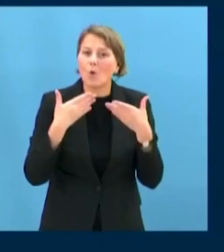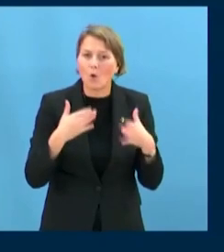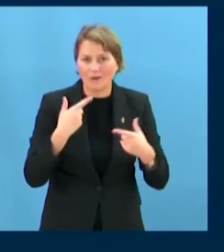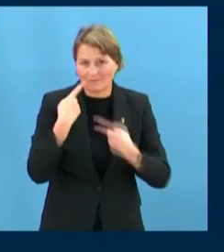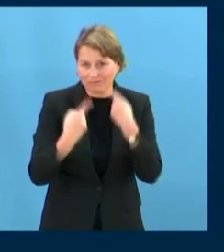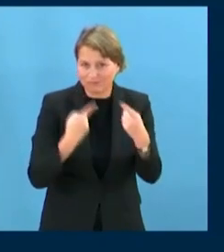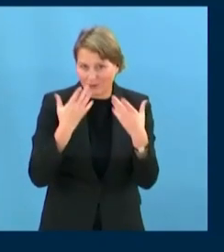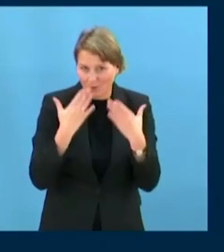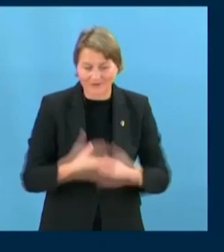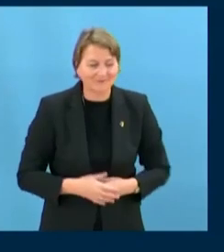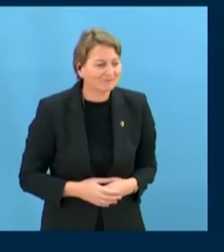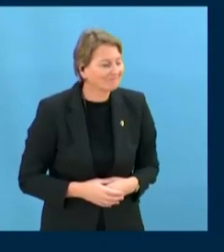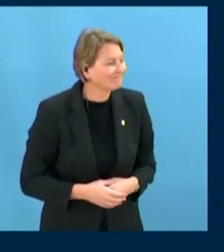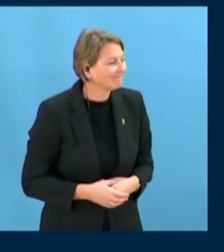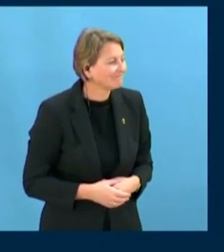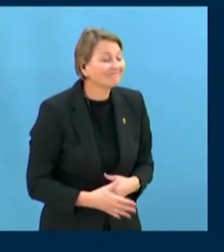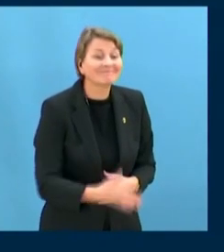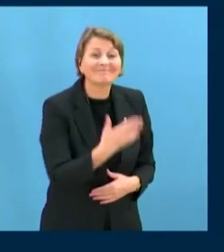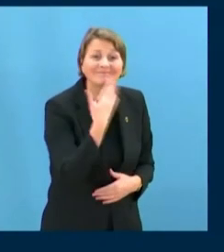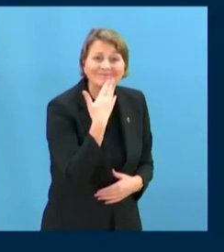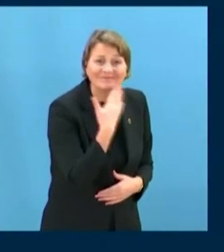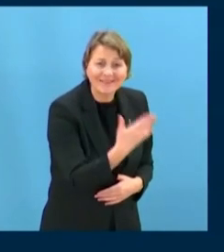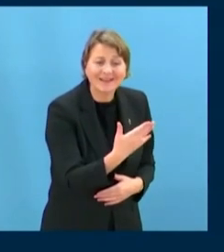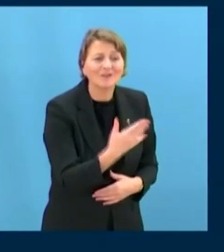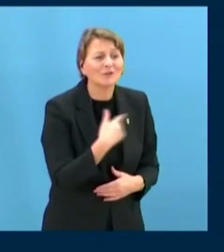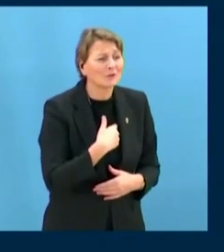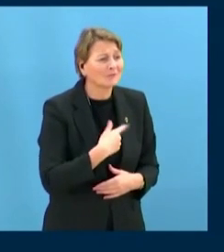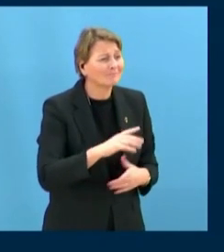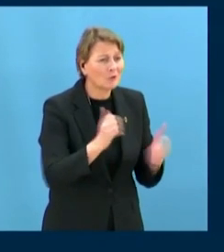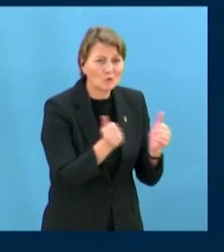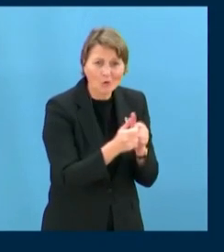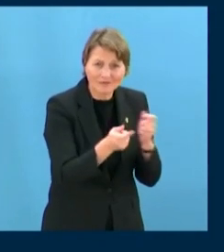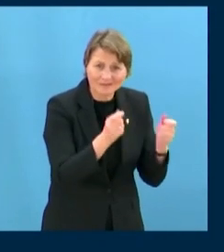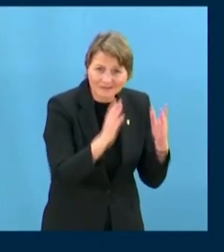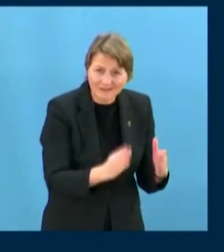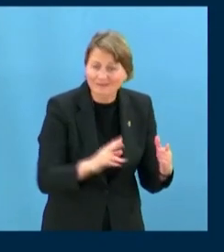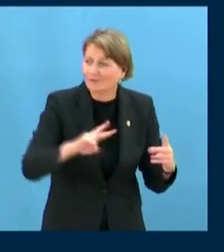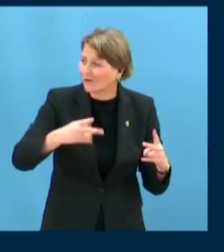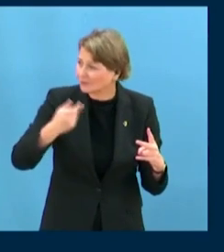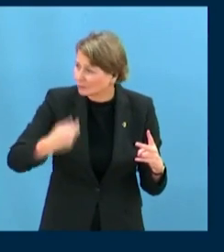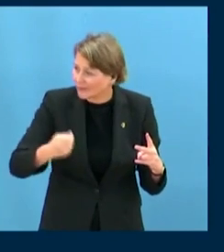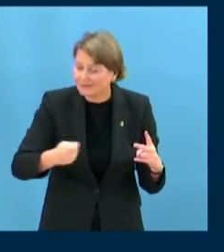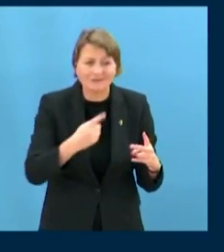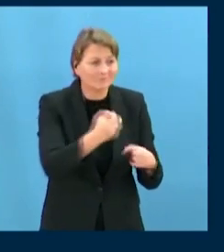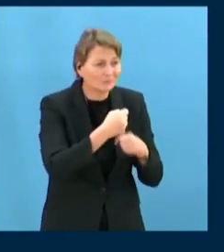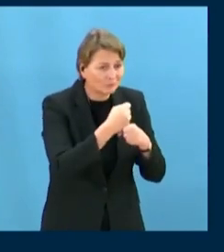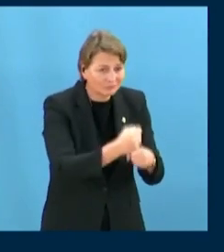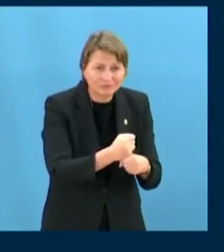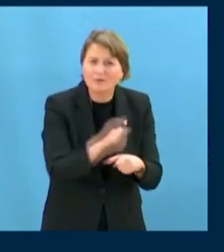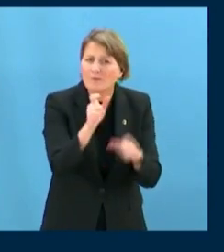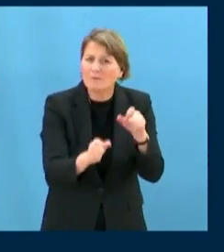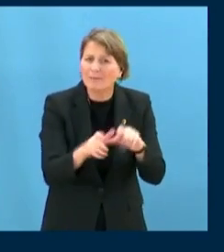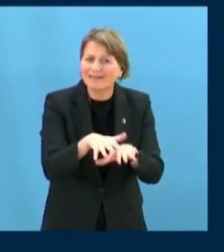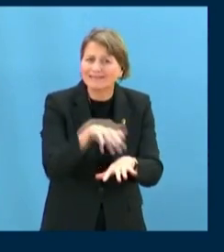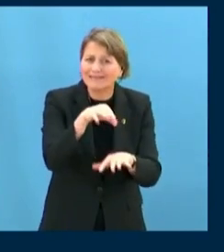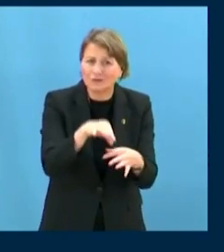Thank you. Good morning, everyone. Mr. Vice President, co-facilitators, representatives of indigenous people and your excellencies.